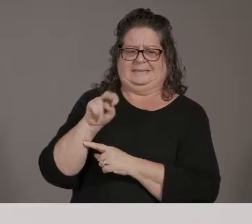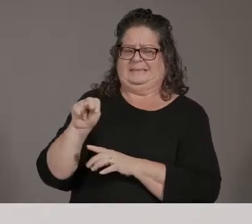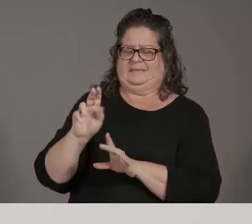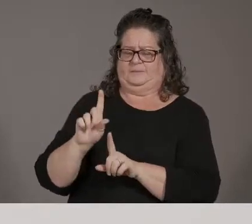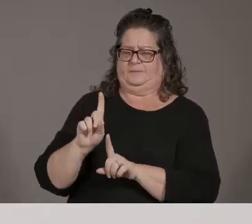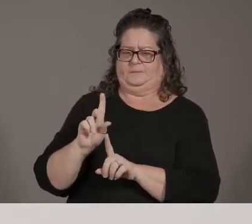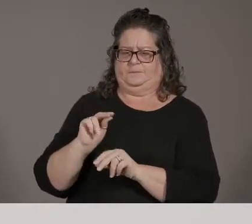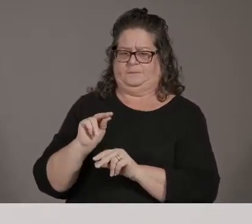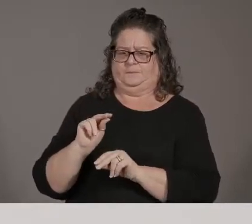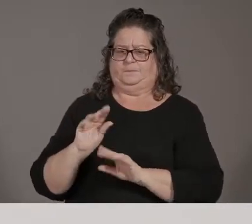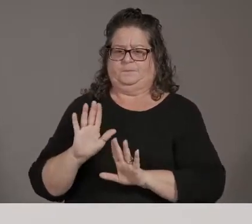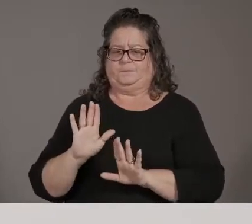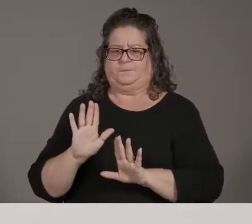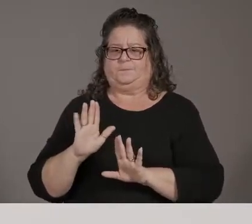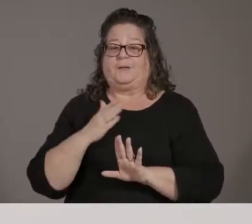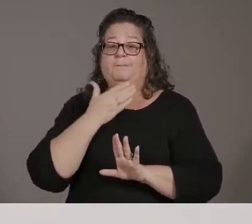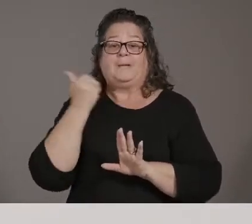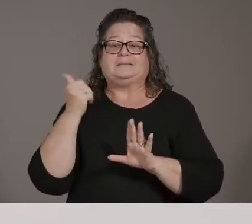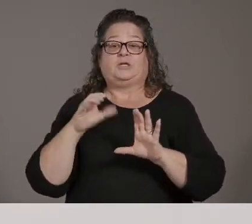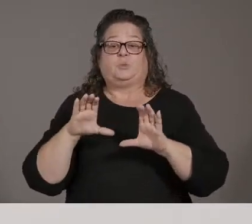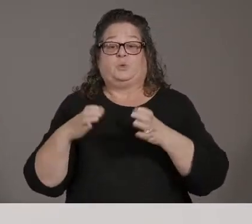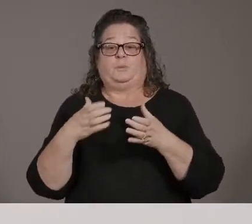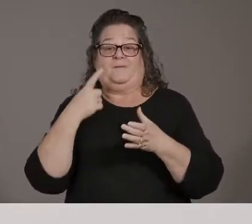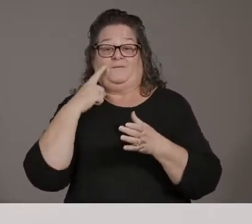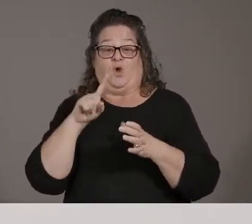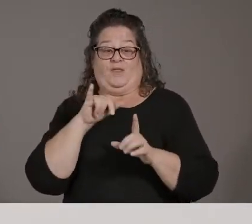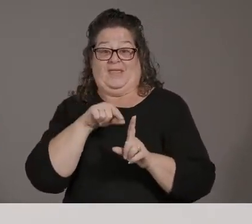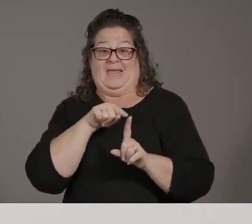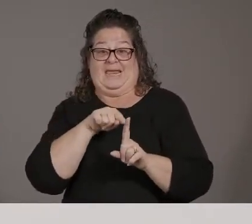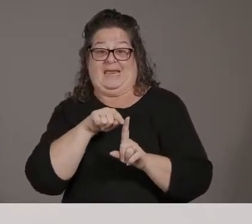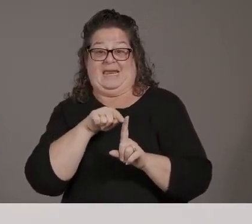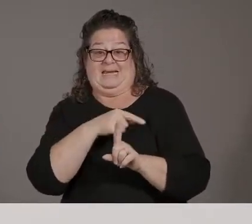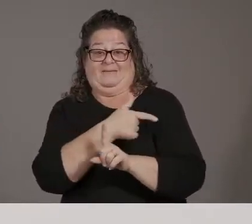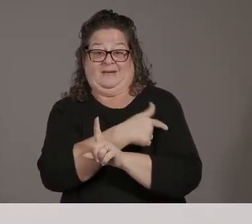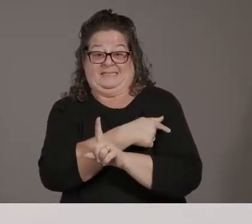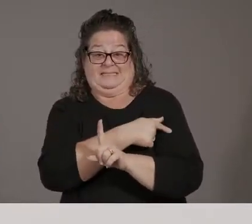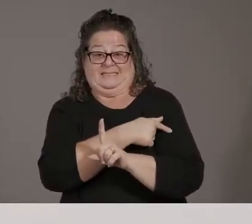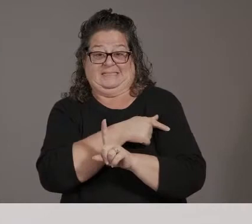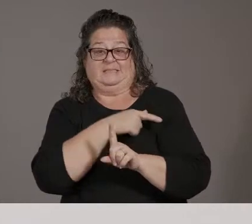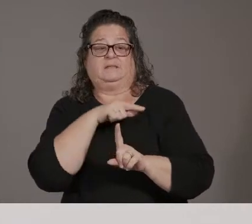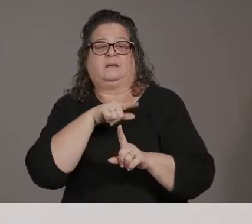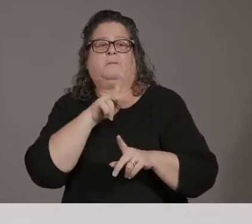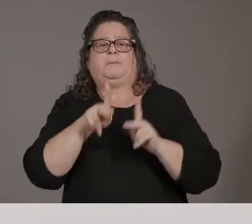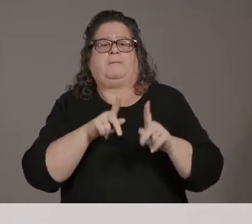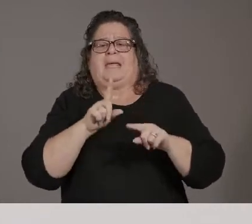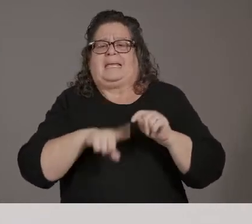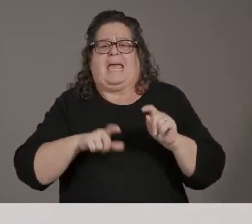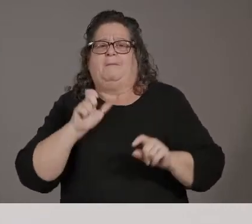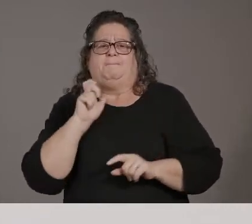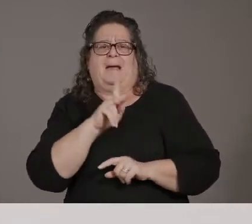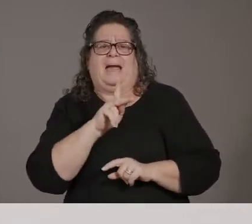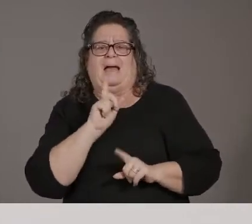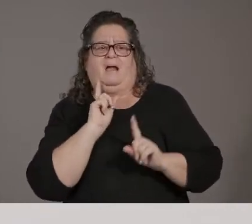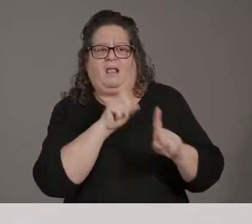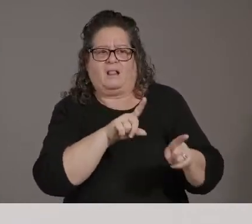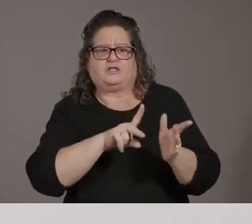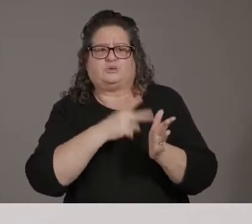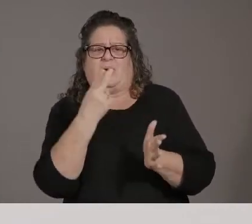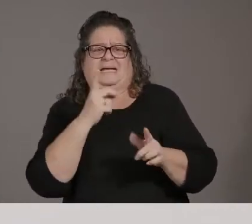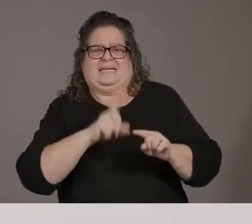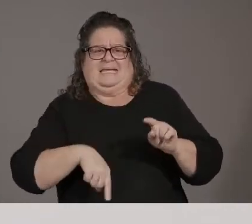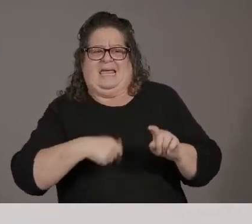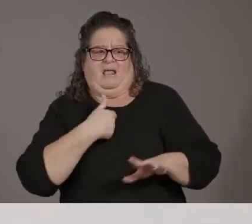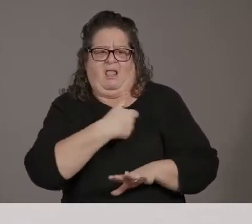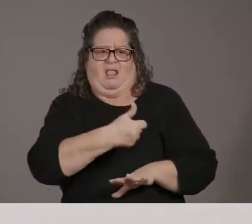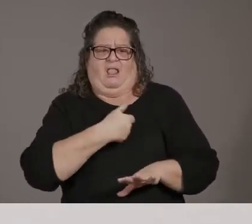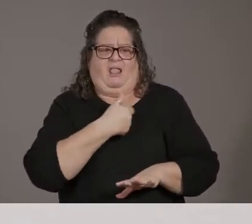you know, you may not be able to find for a second dose that we would encourage encourage that, um, because of